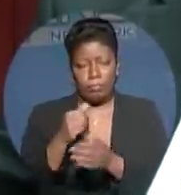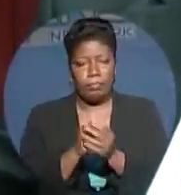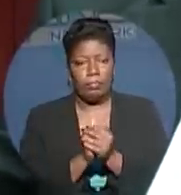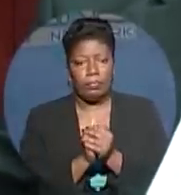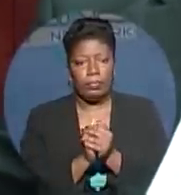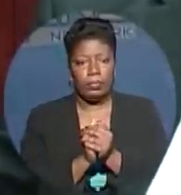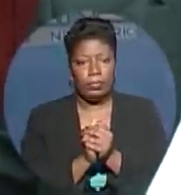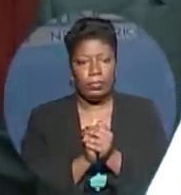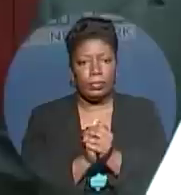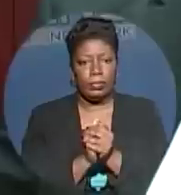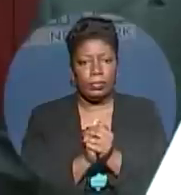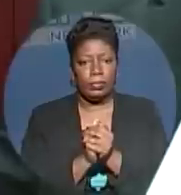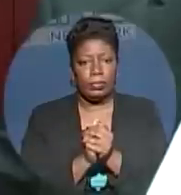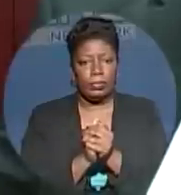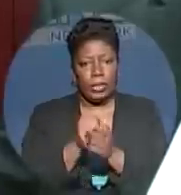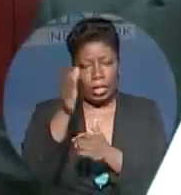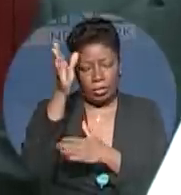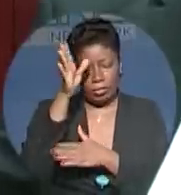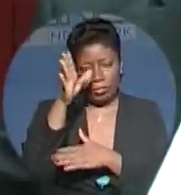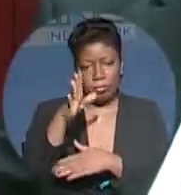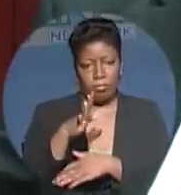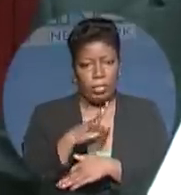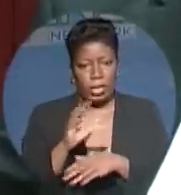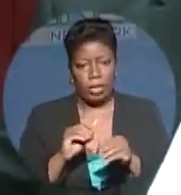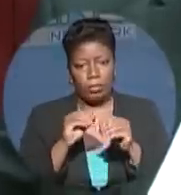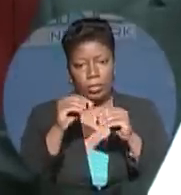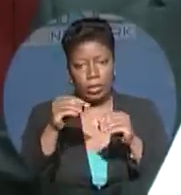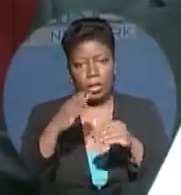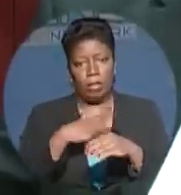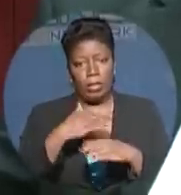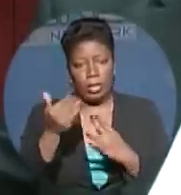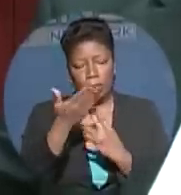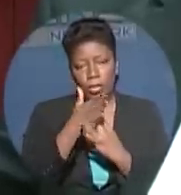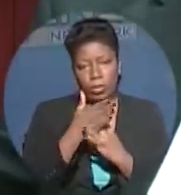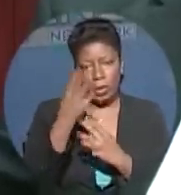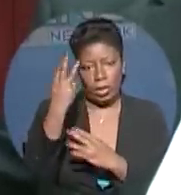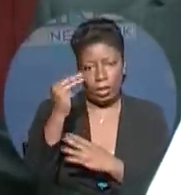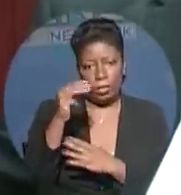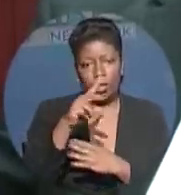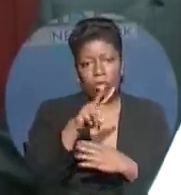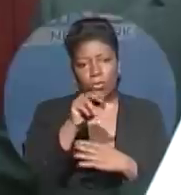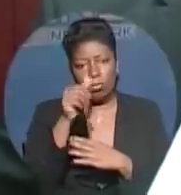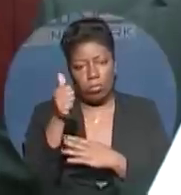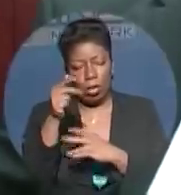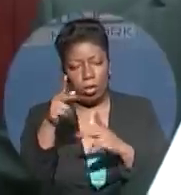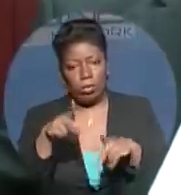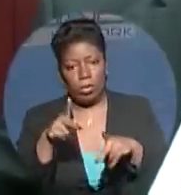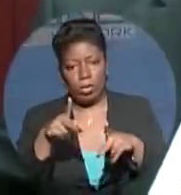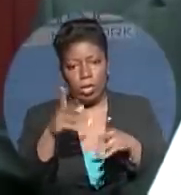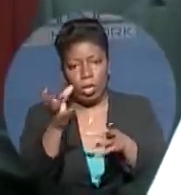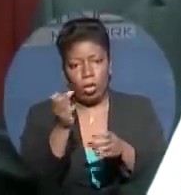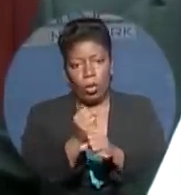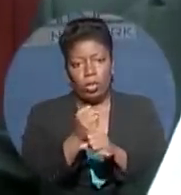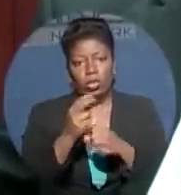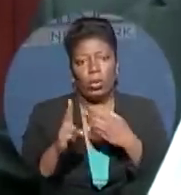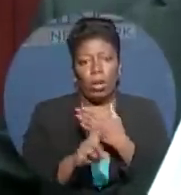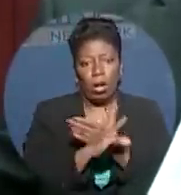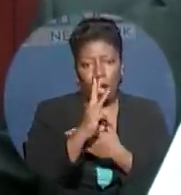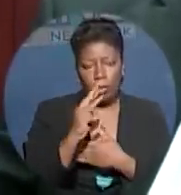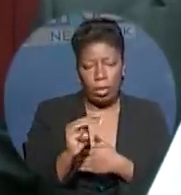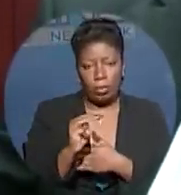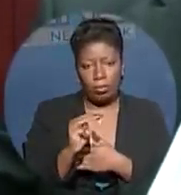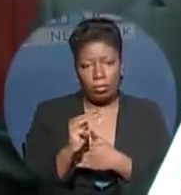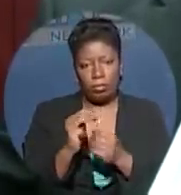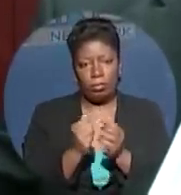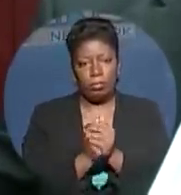and a man that I put myself between him and two persons before who wanted to do harm to him, a man that I would